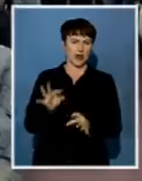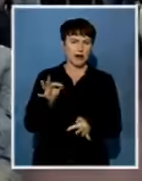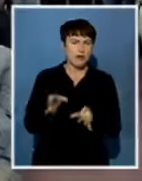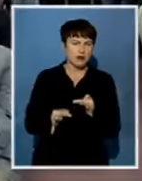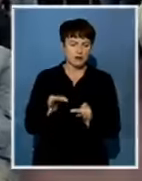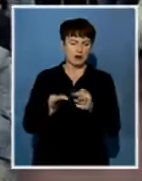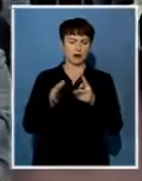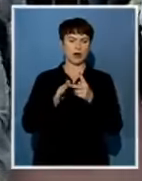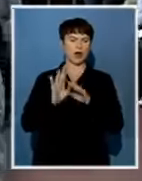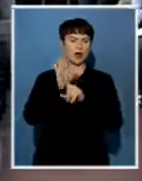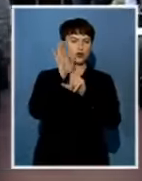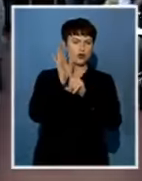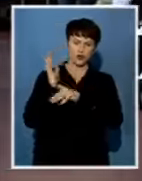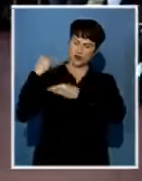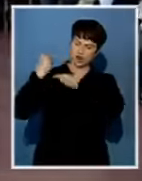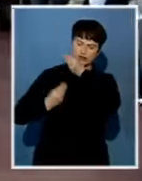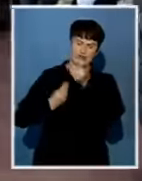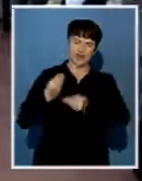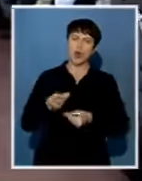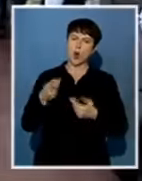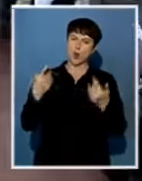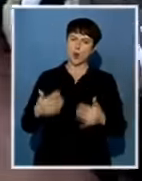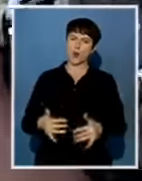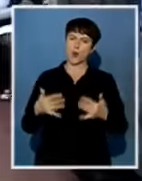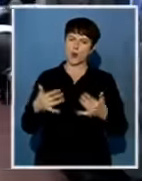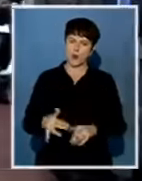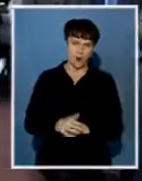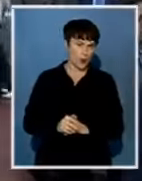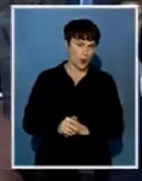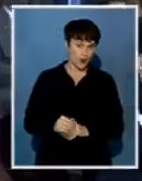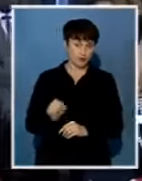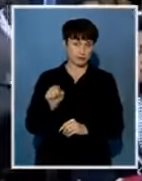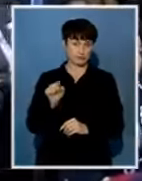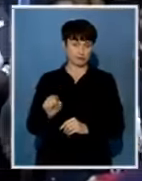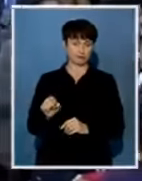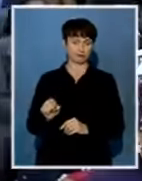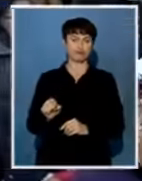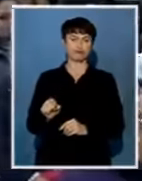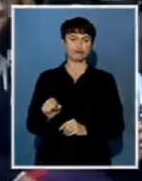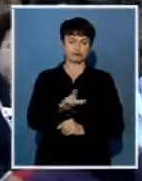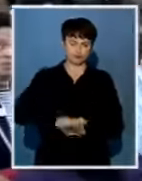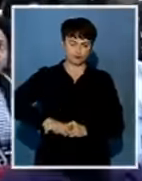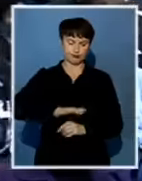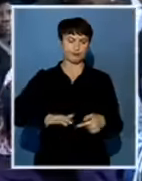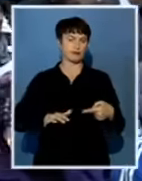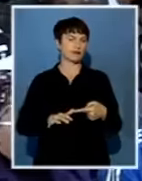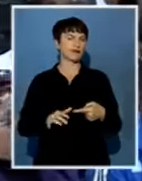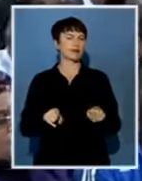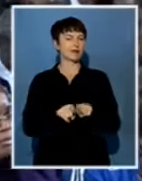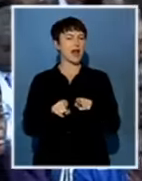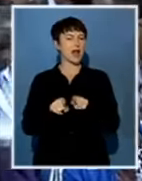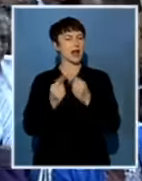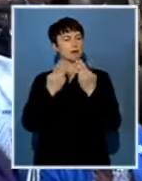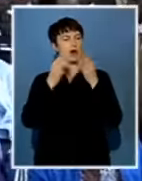heritage of the country. It stands as a powerful monument